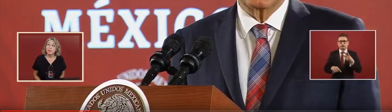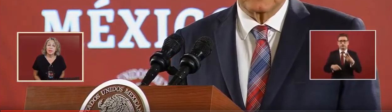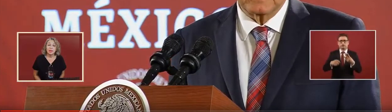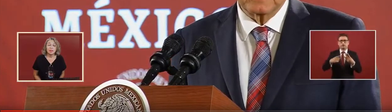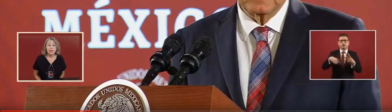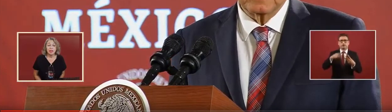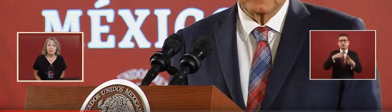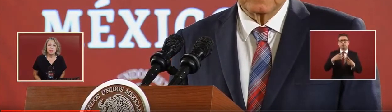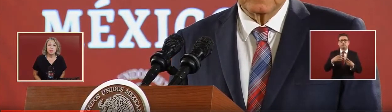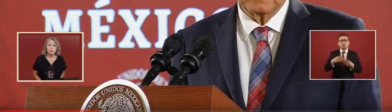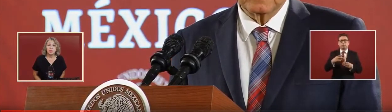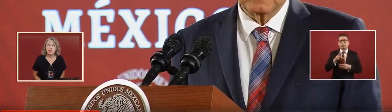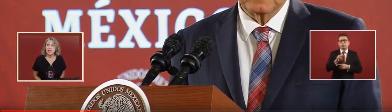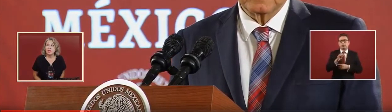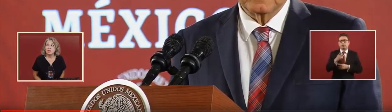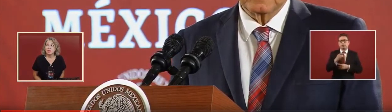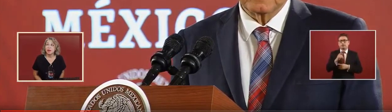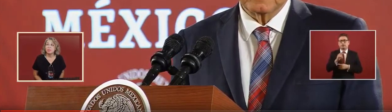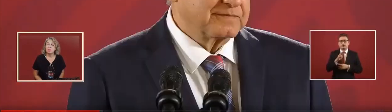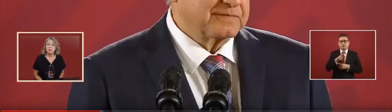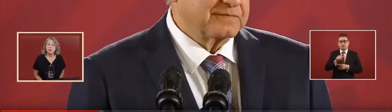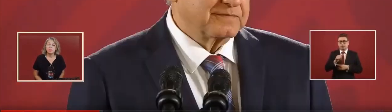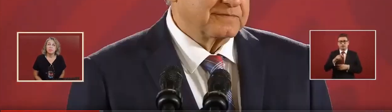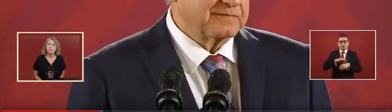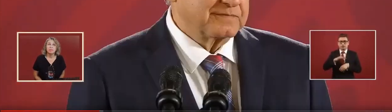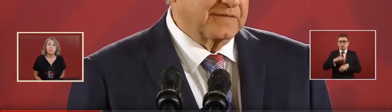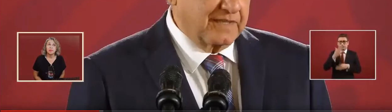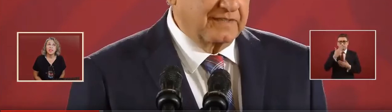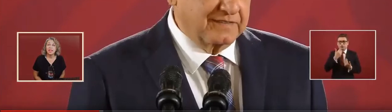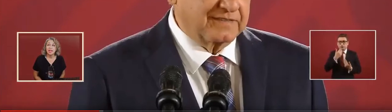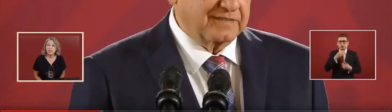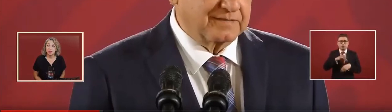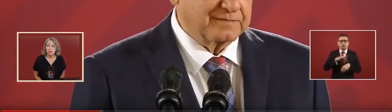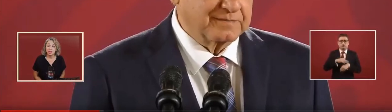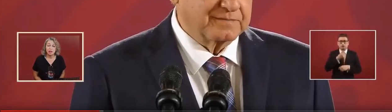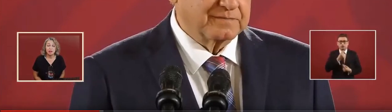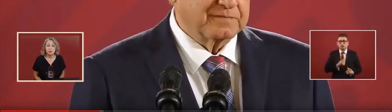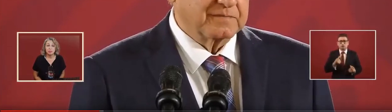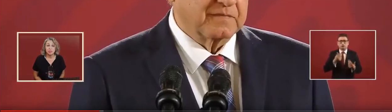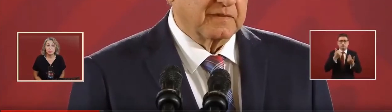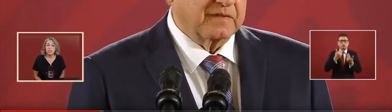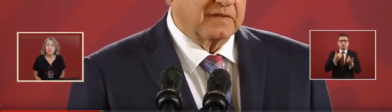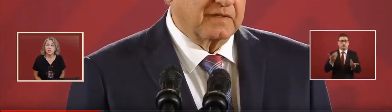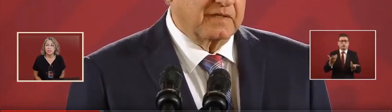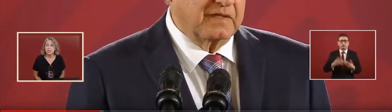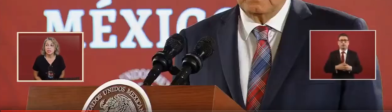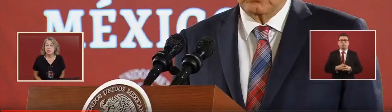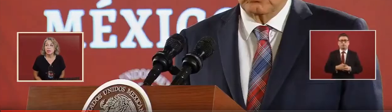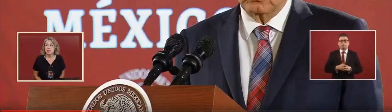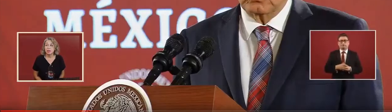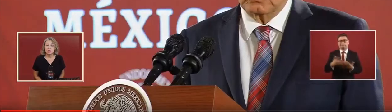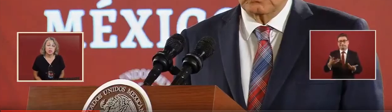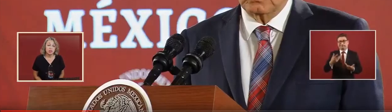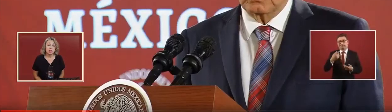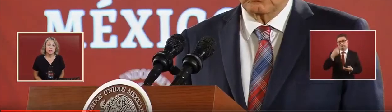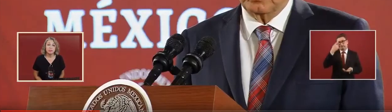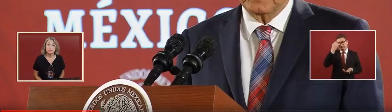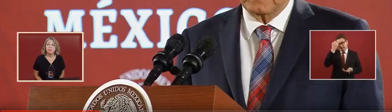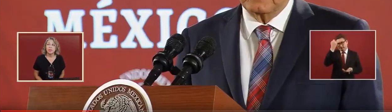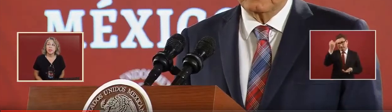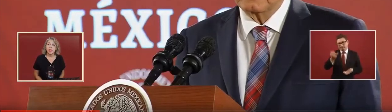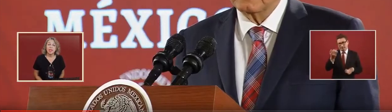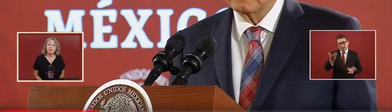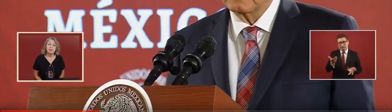specialist or doctor. And these are hospitals